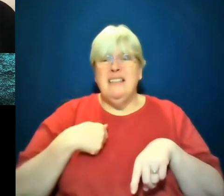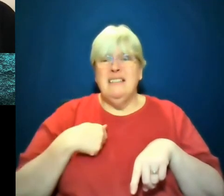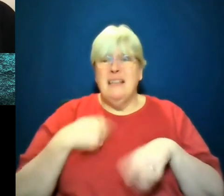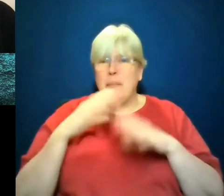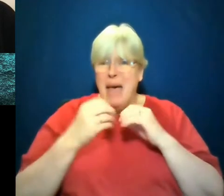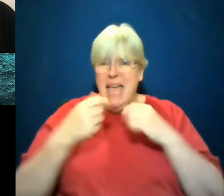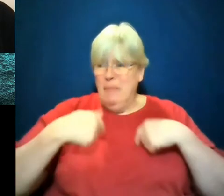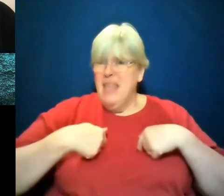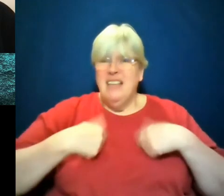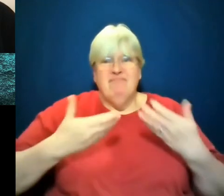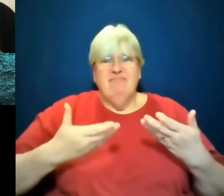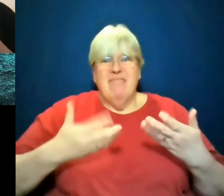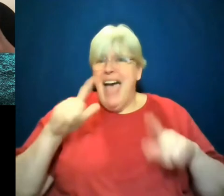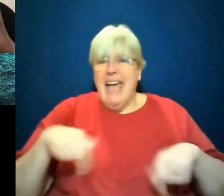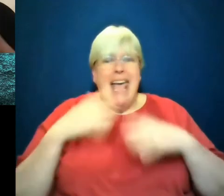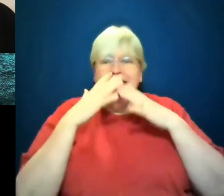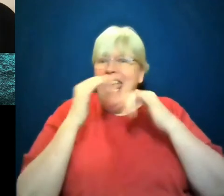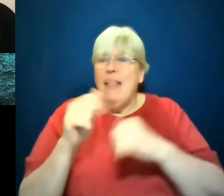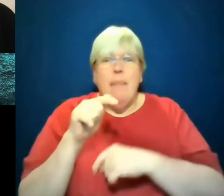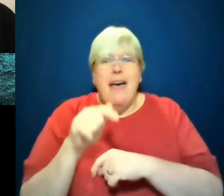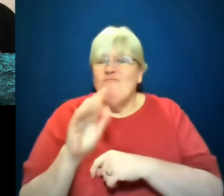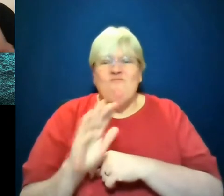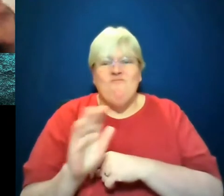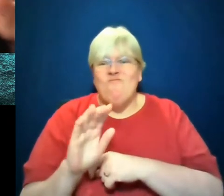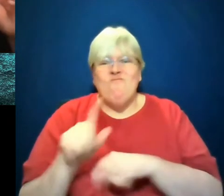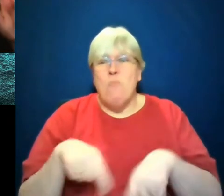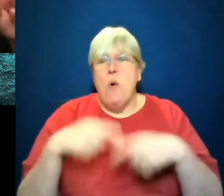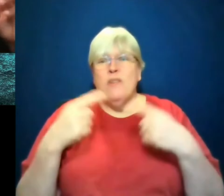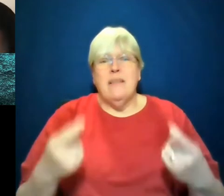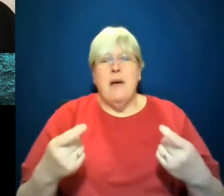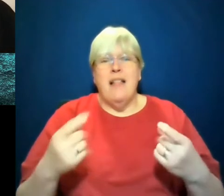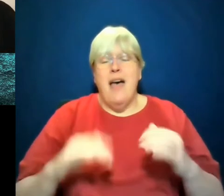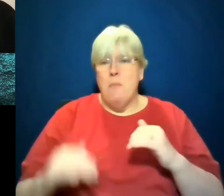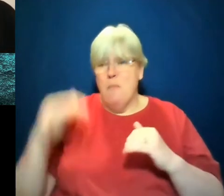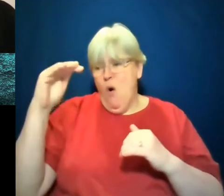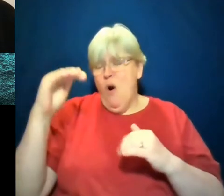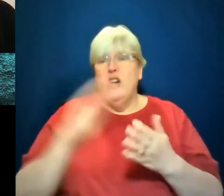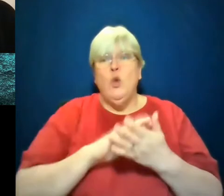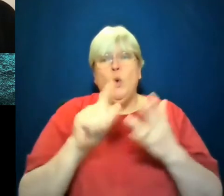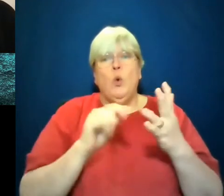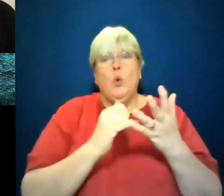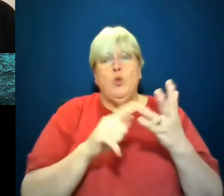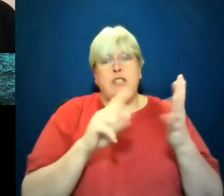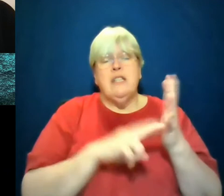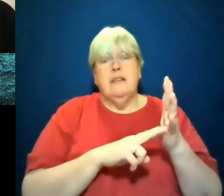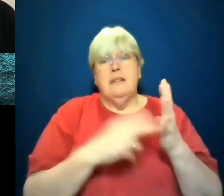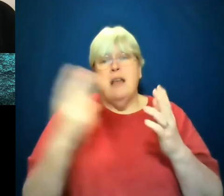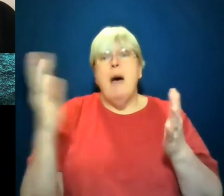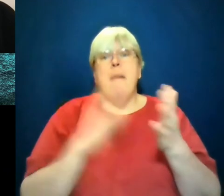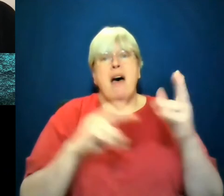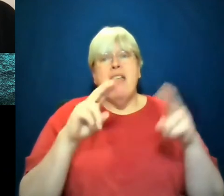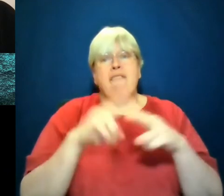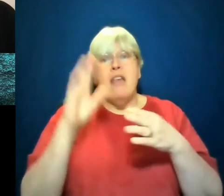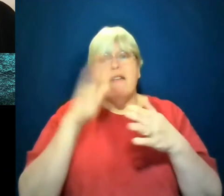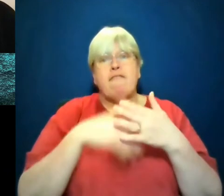I just can't. I was born and raised in Houston, but both of my parents are from tiny towns along East Texas.